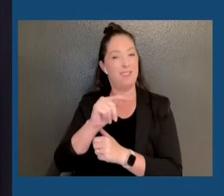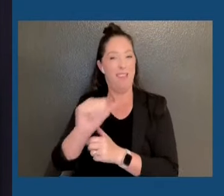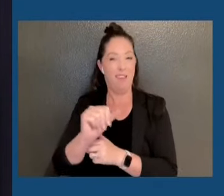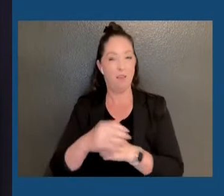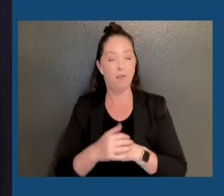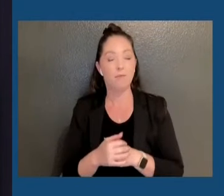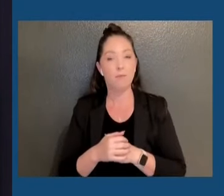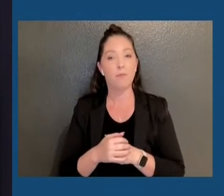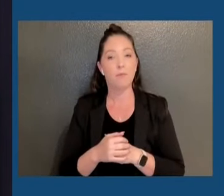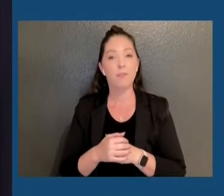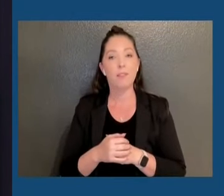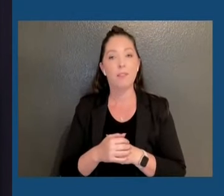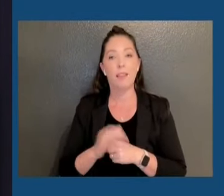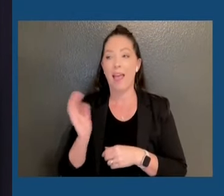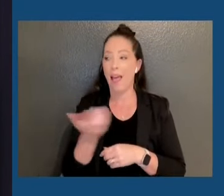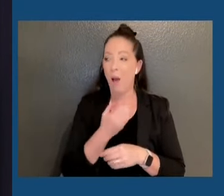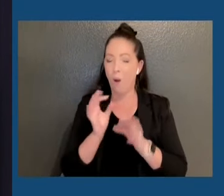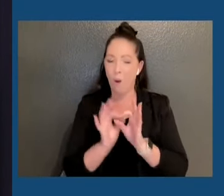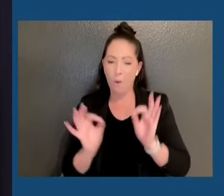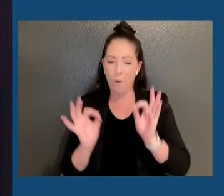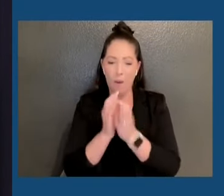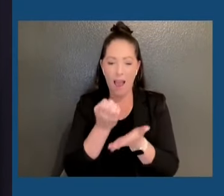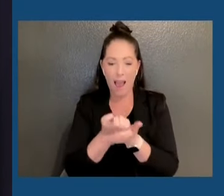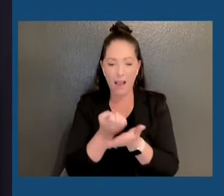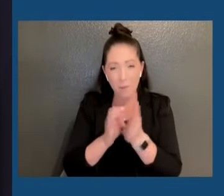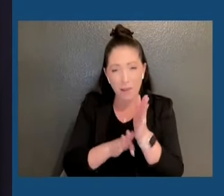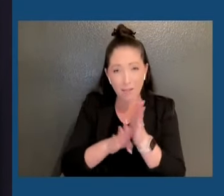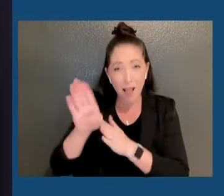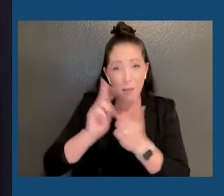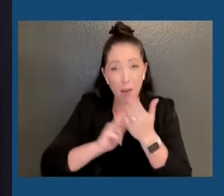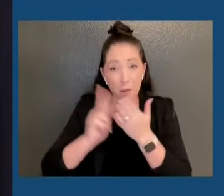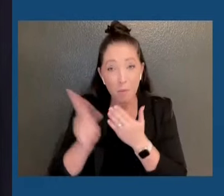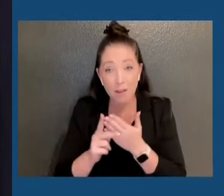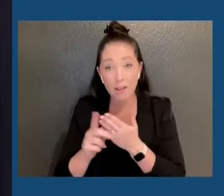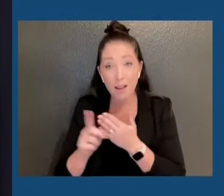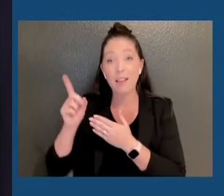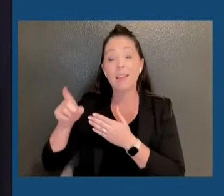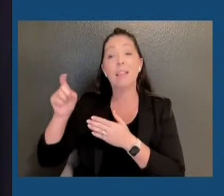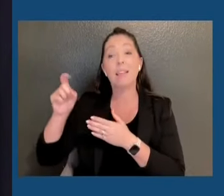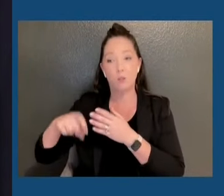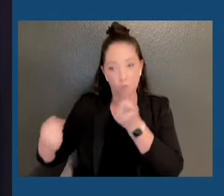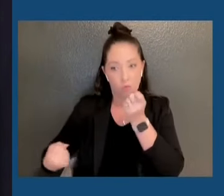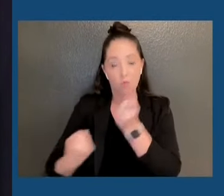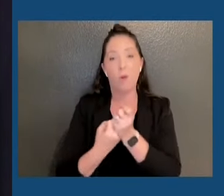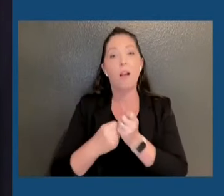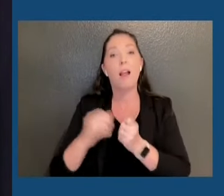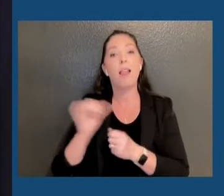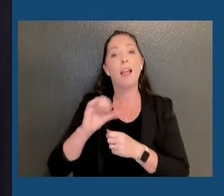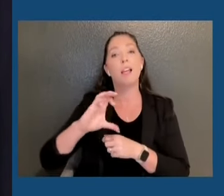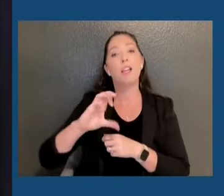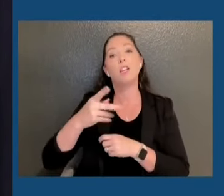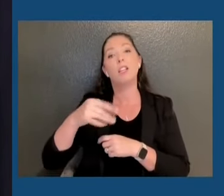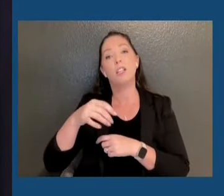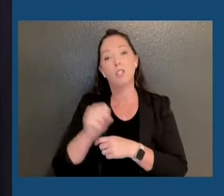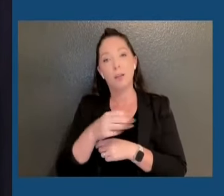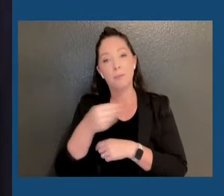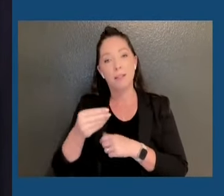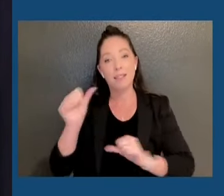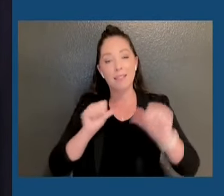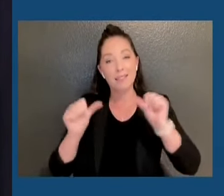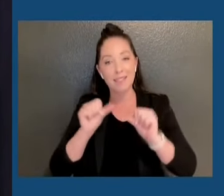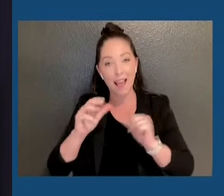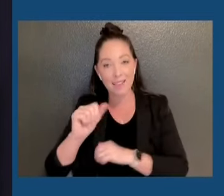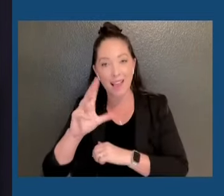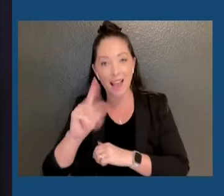critical economic development projects, such as those funded by the Chips and Science Act, which is intended to bring manufacturing back